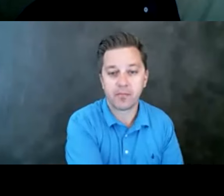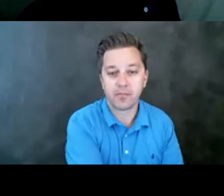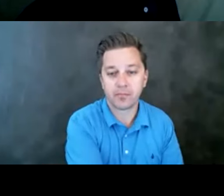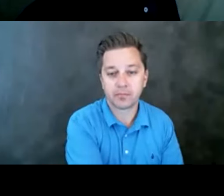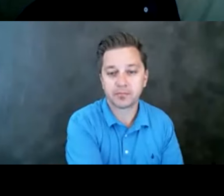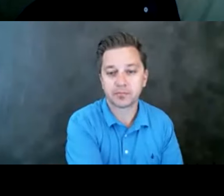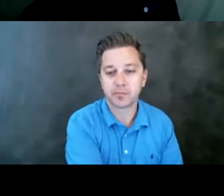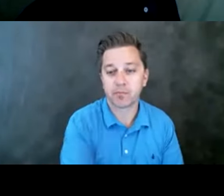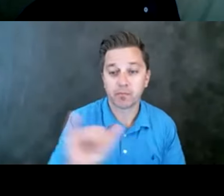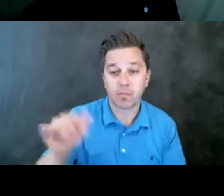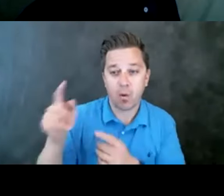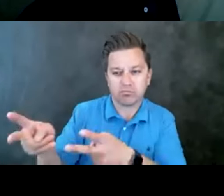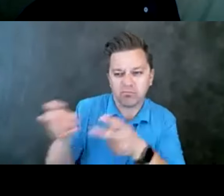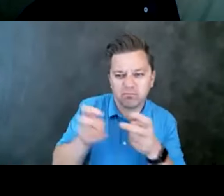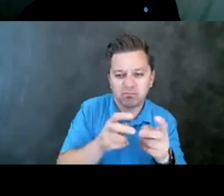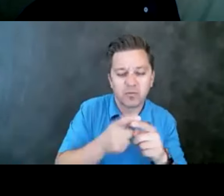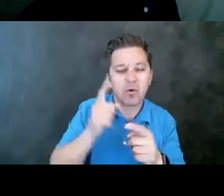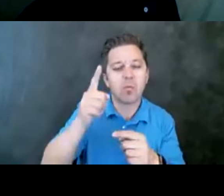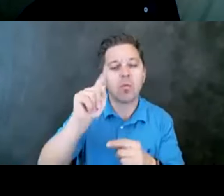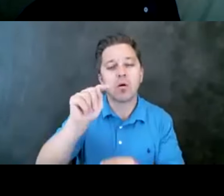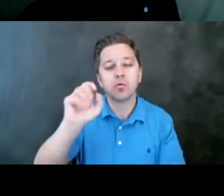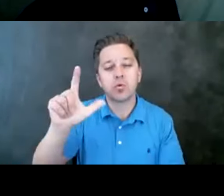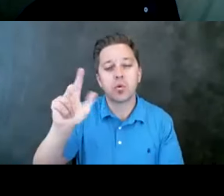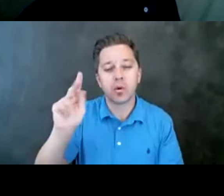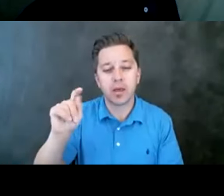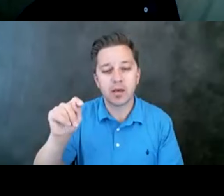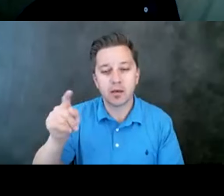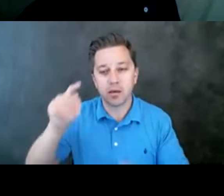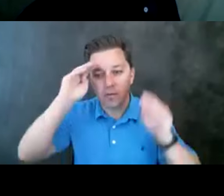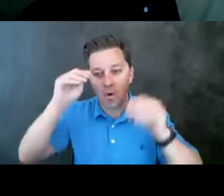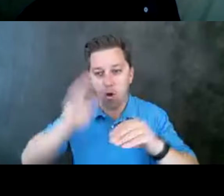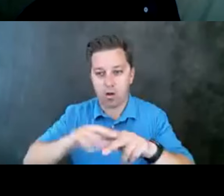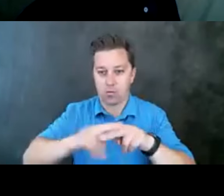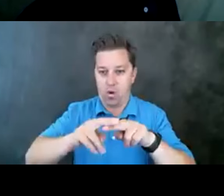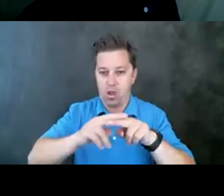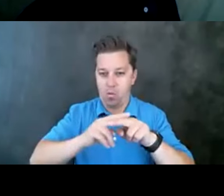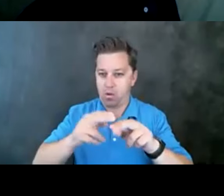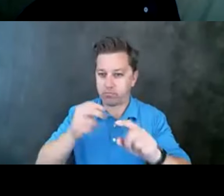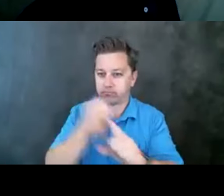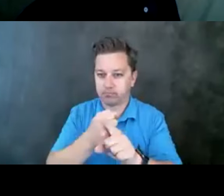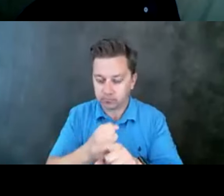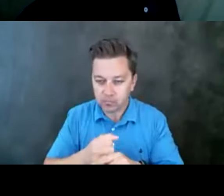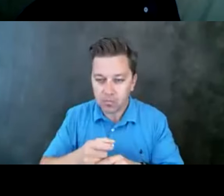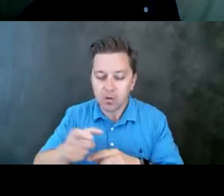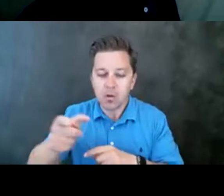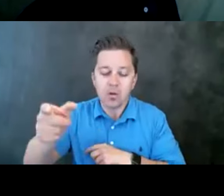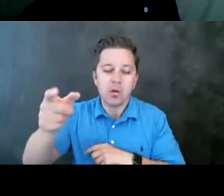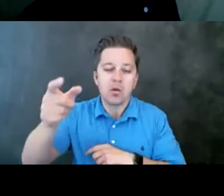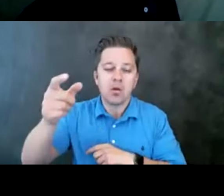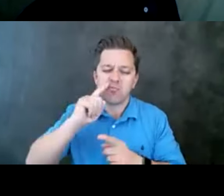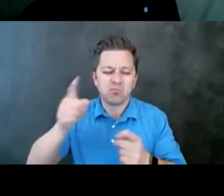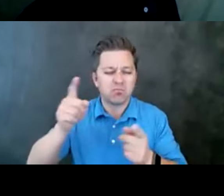that I'll mention later. So this is countermeasures focused on railway incidents, but how it's really important to look at every incident,